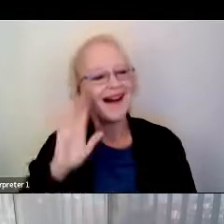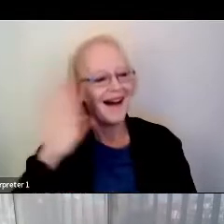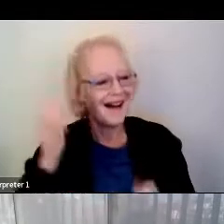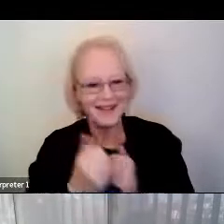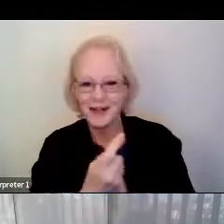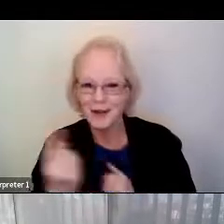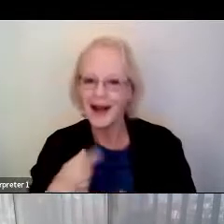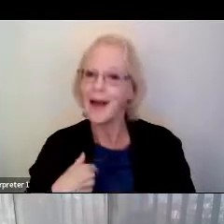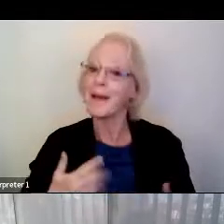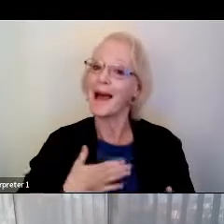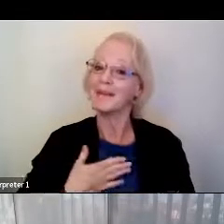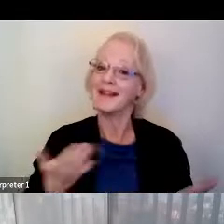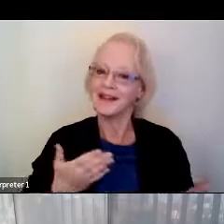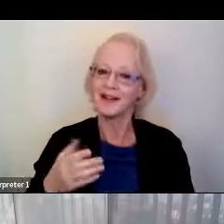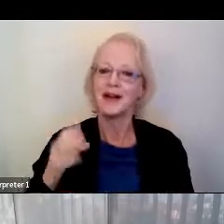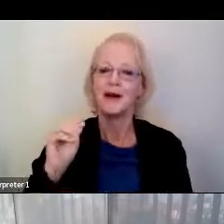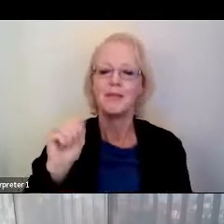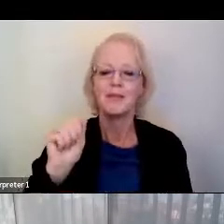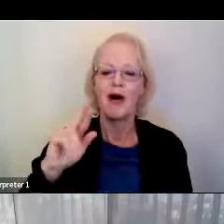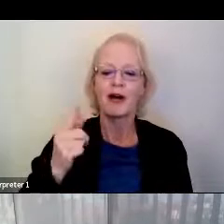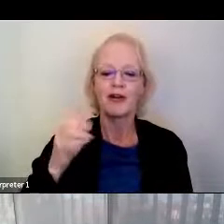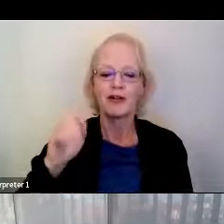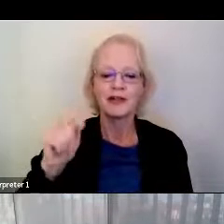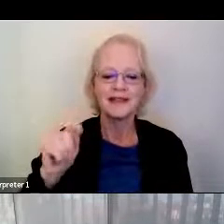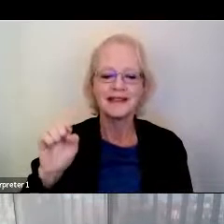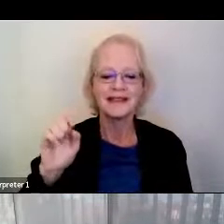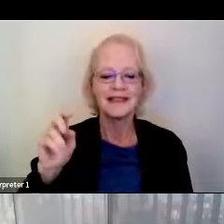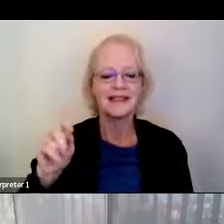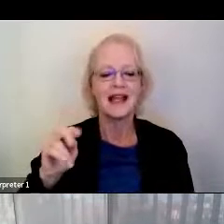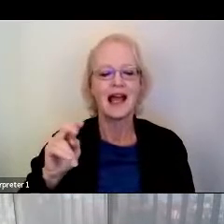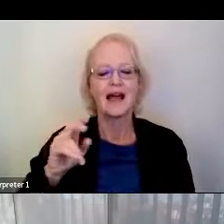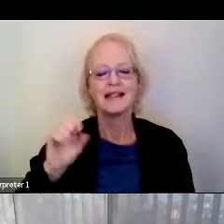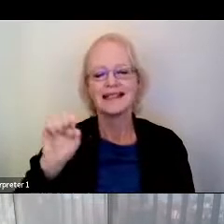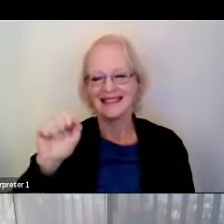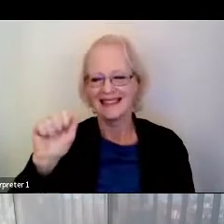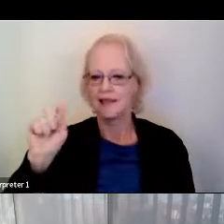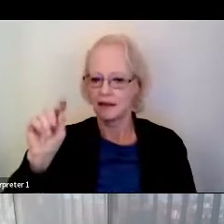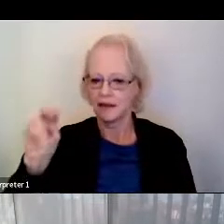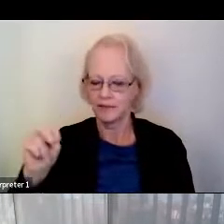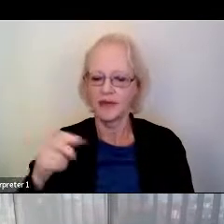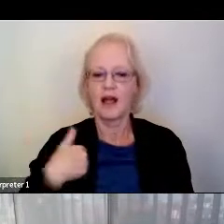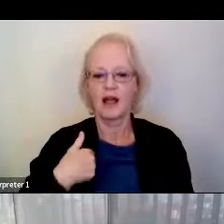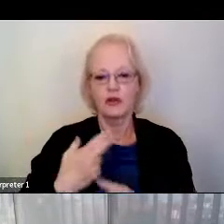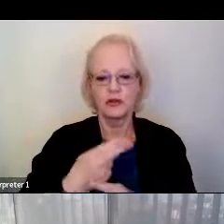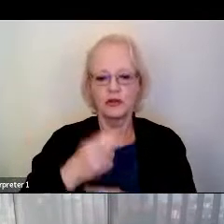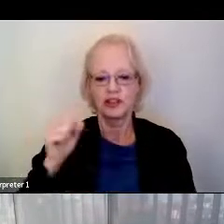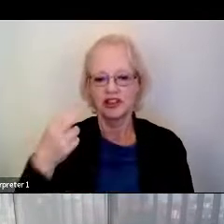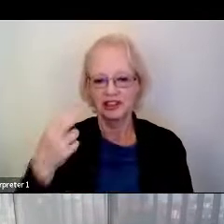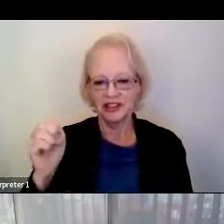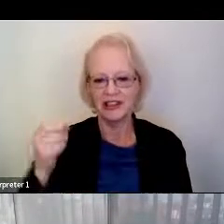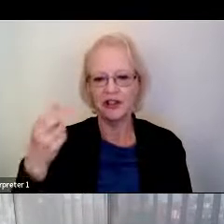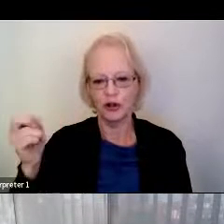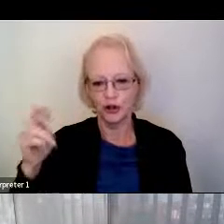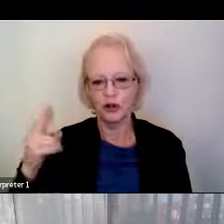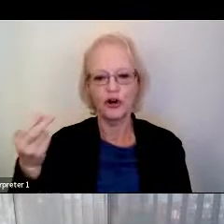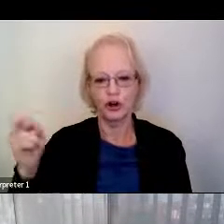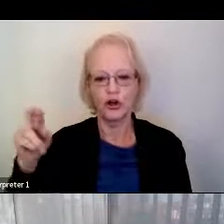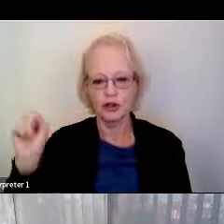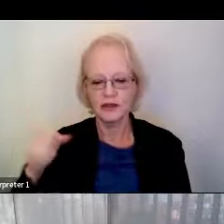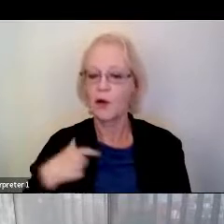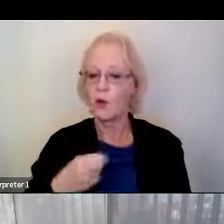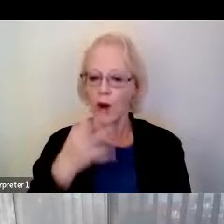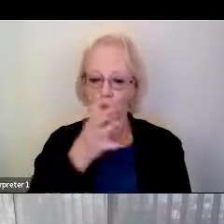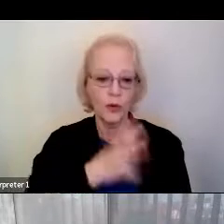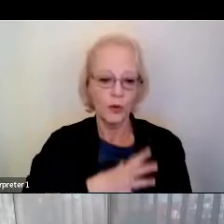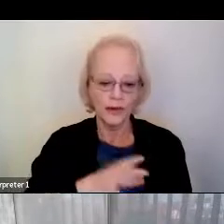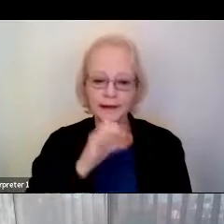be here. My name is Margaret Seaton. I use she, her, her pronouns. She, her, hers pronouns. I'm a white woman in